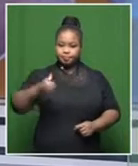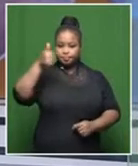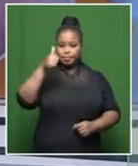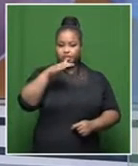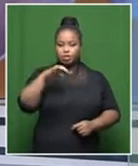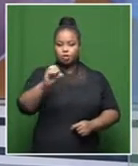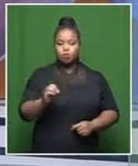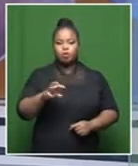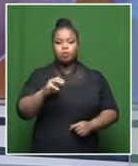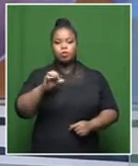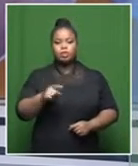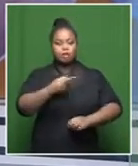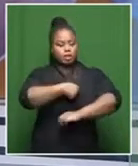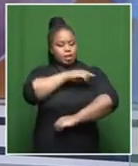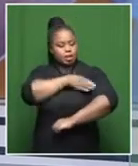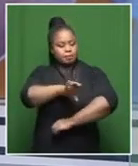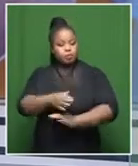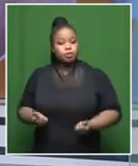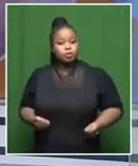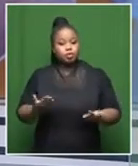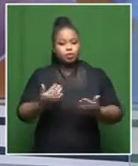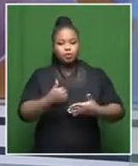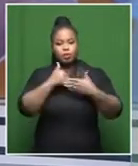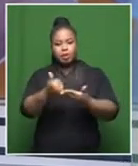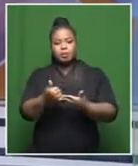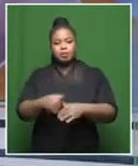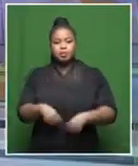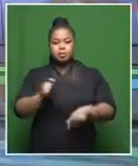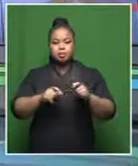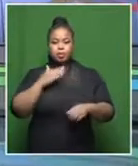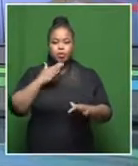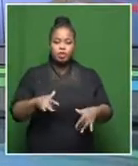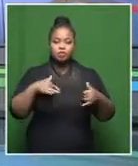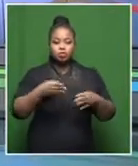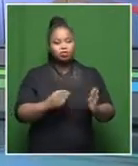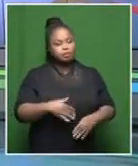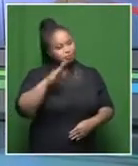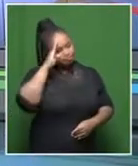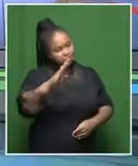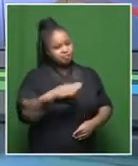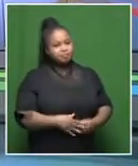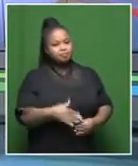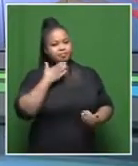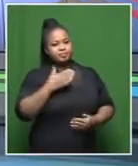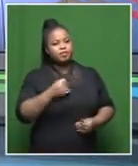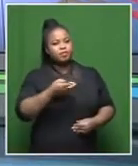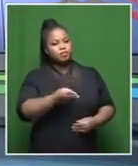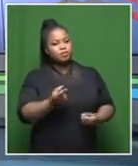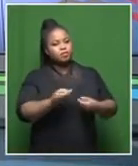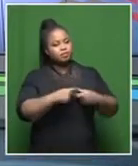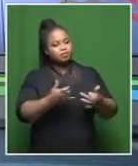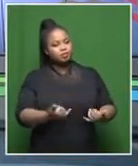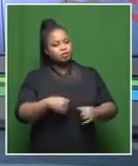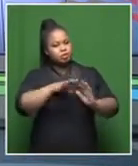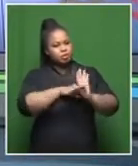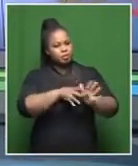PowerServe, an organization that assists homeless people. Leona joins us now live in studio. Leona, very good afternoon. Thanks for your time on the